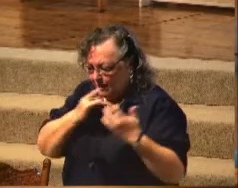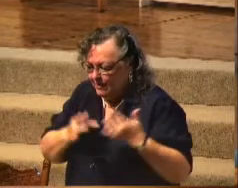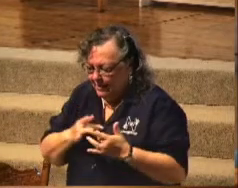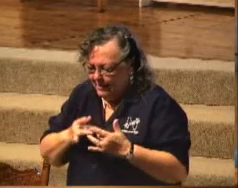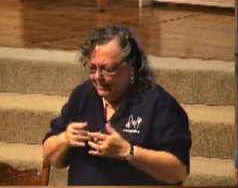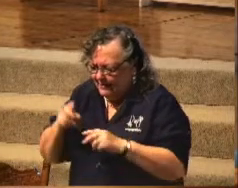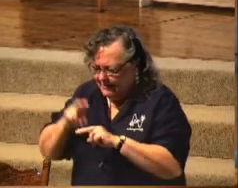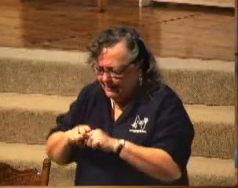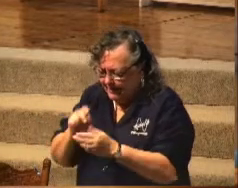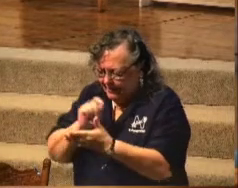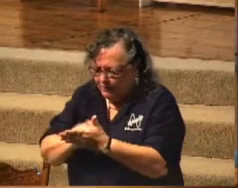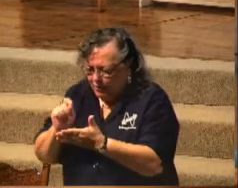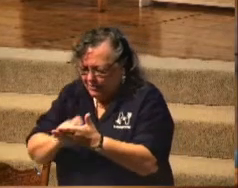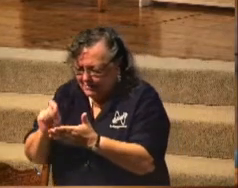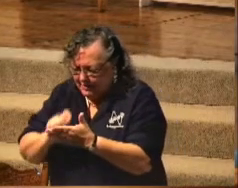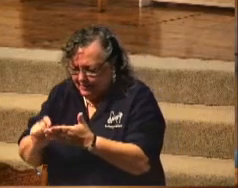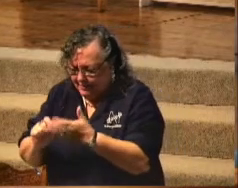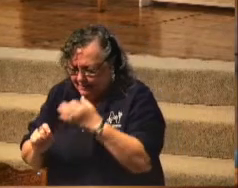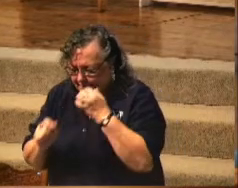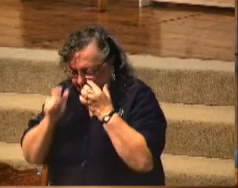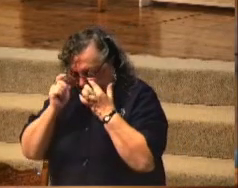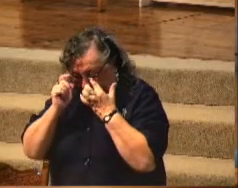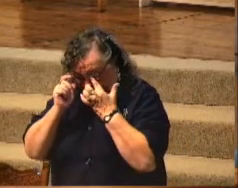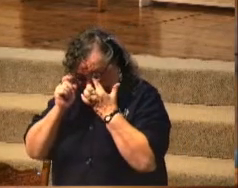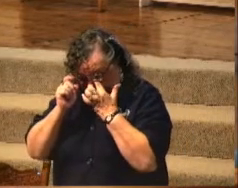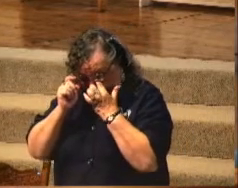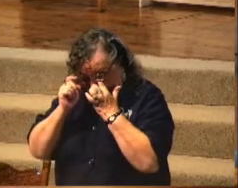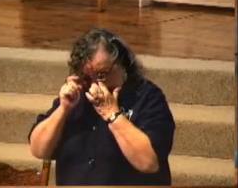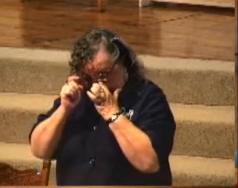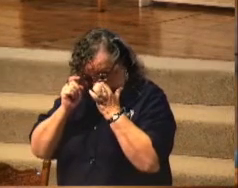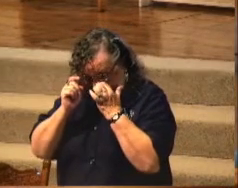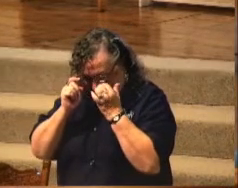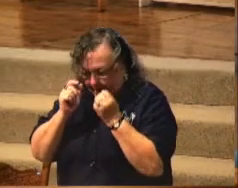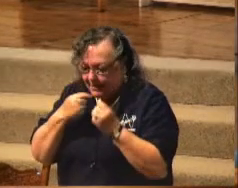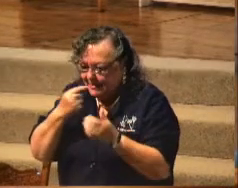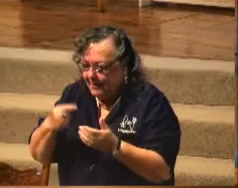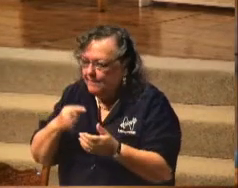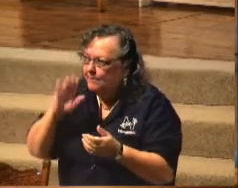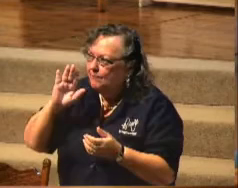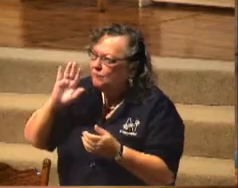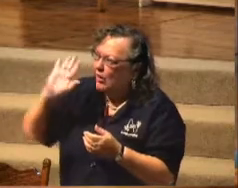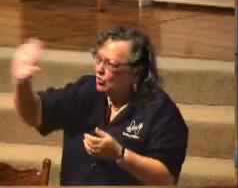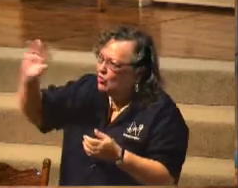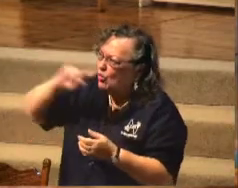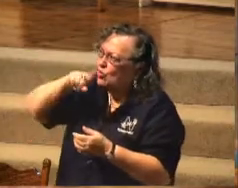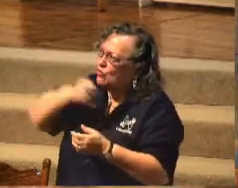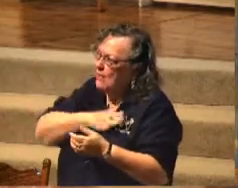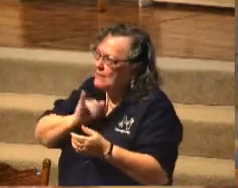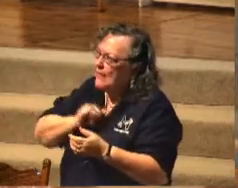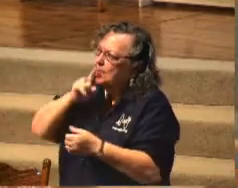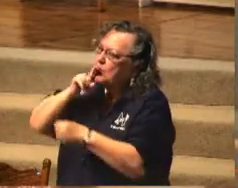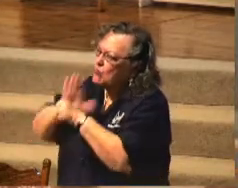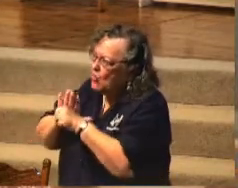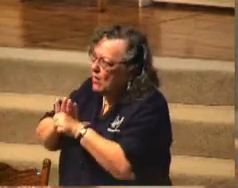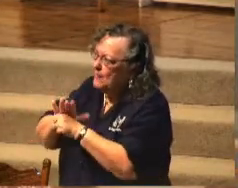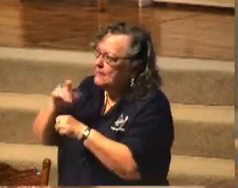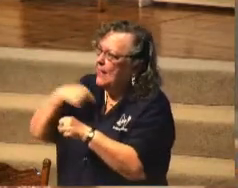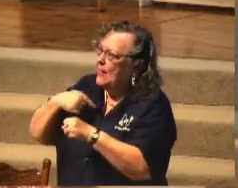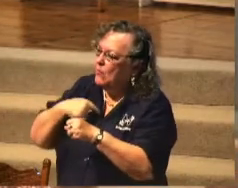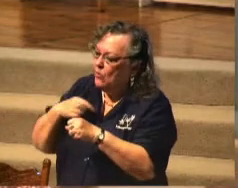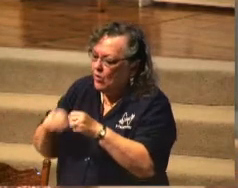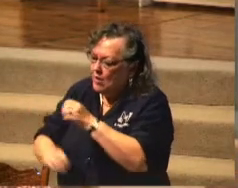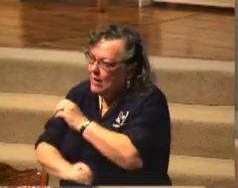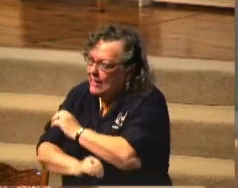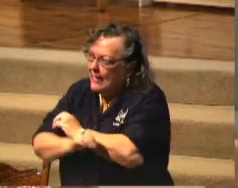something down. As a young man, he wrote this down. He said, by your grace, God, I'm going to promise to you that I'm going to get up early